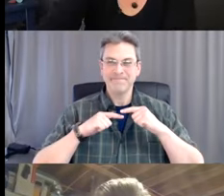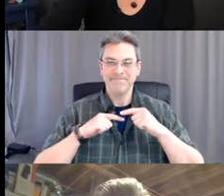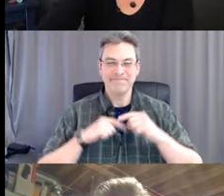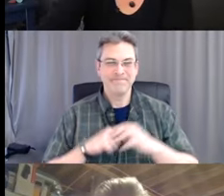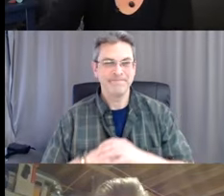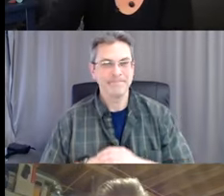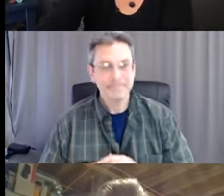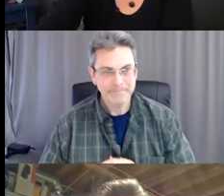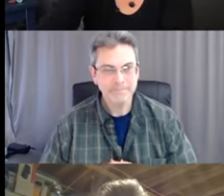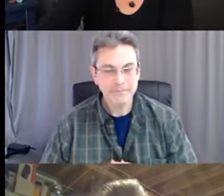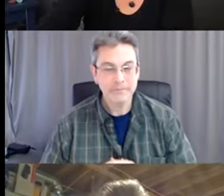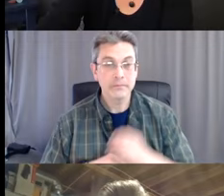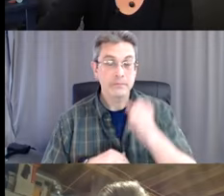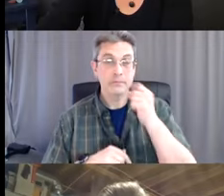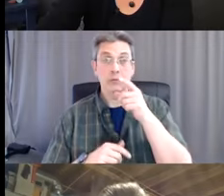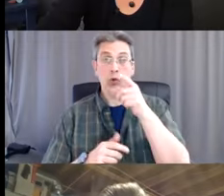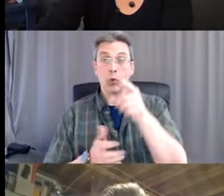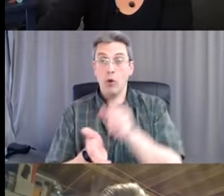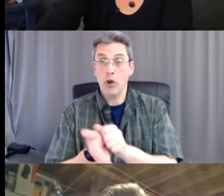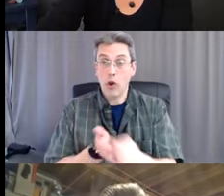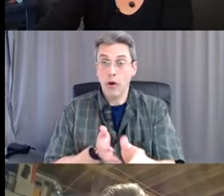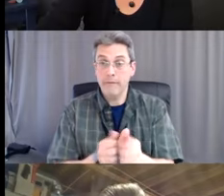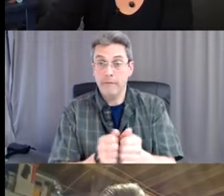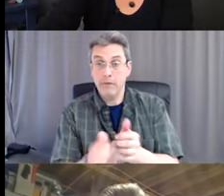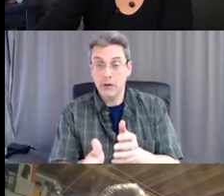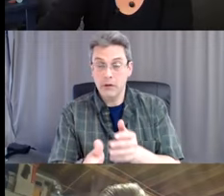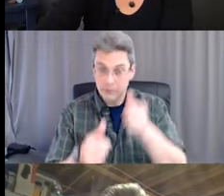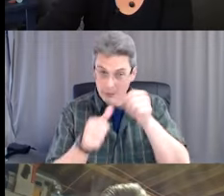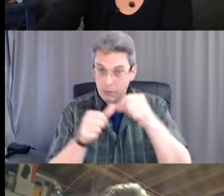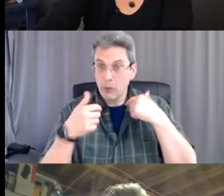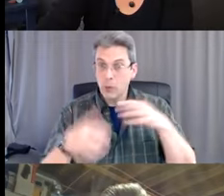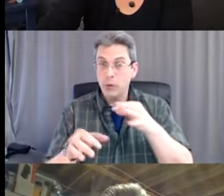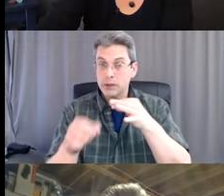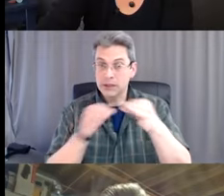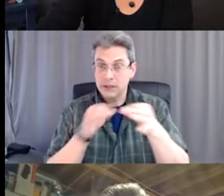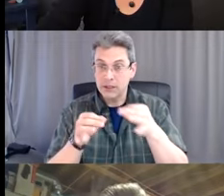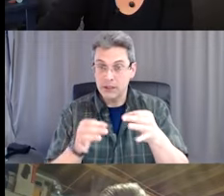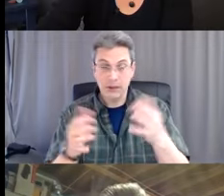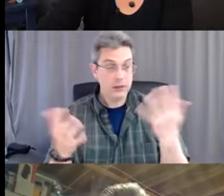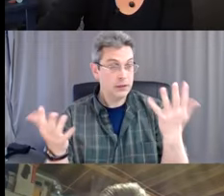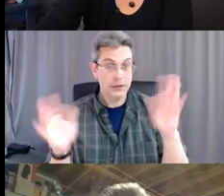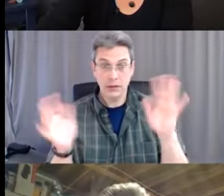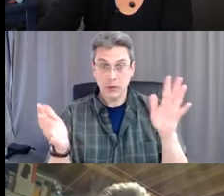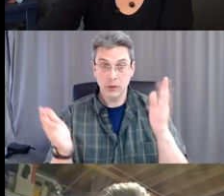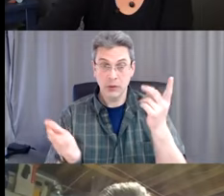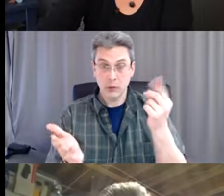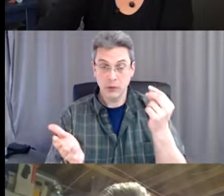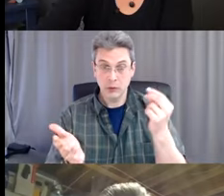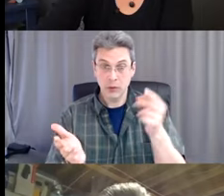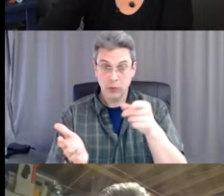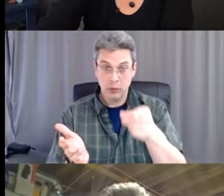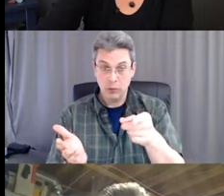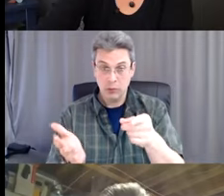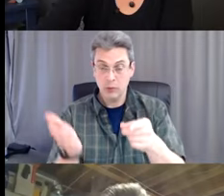So when you're taking off your gloves again, as I described you, you've got two gloved hands. So what you're going to do is take one